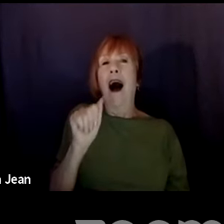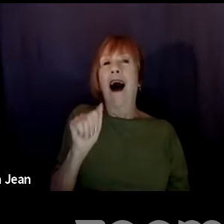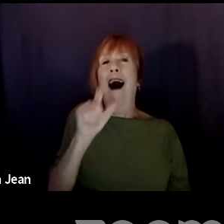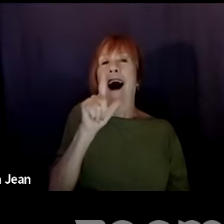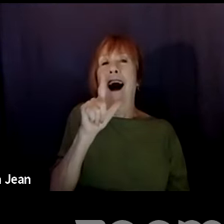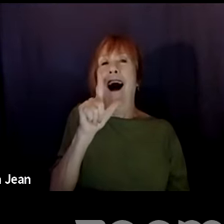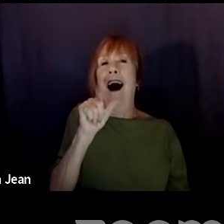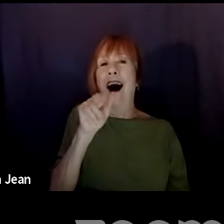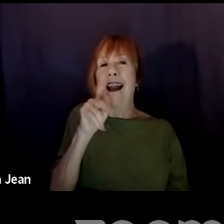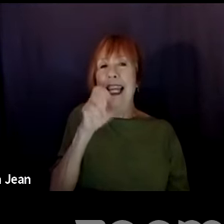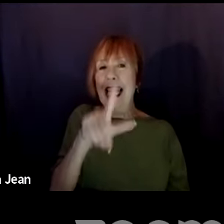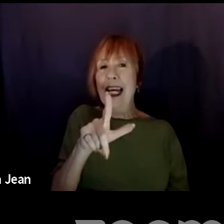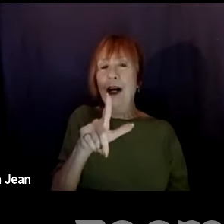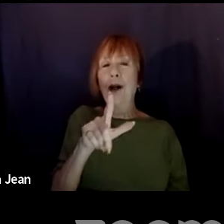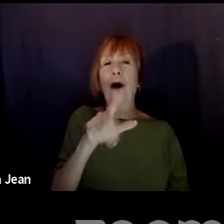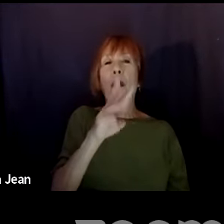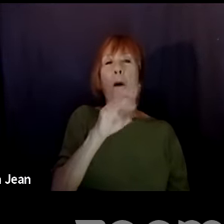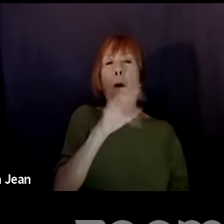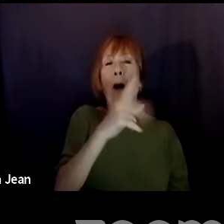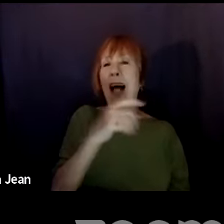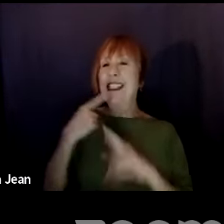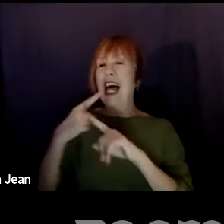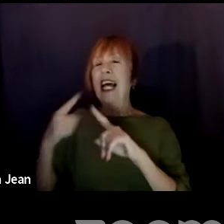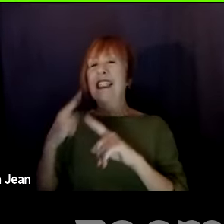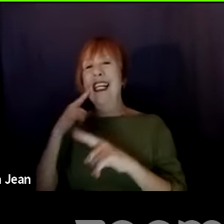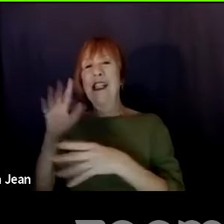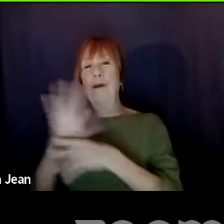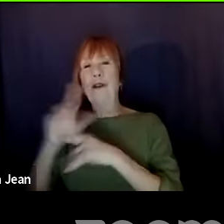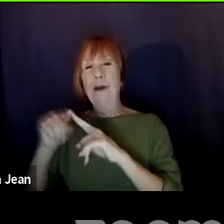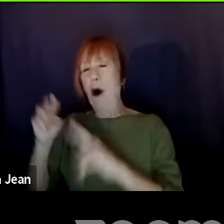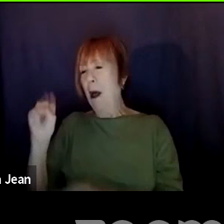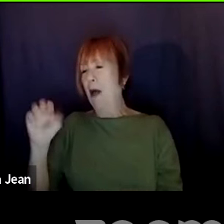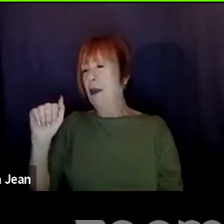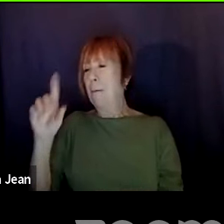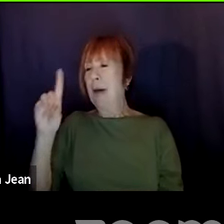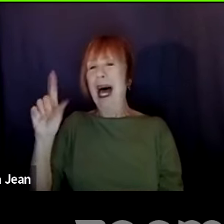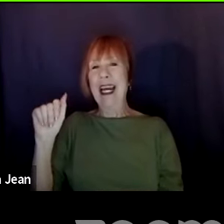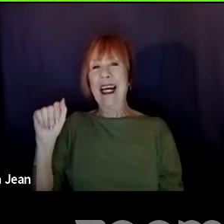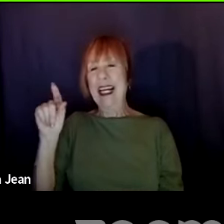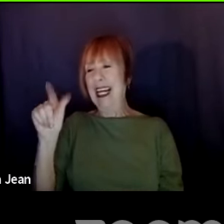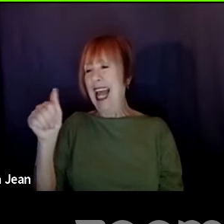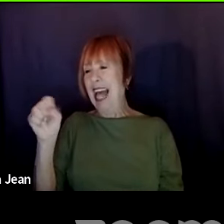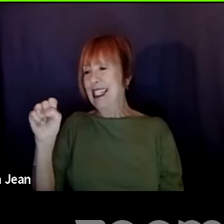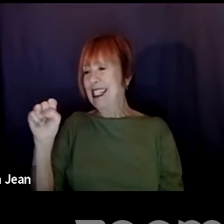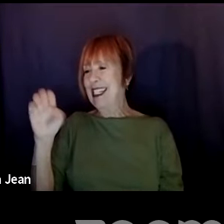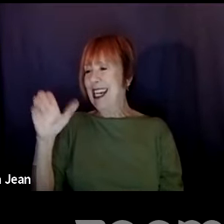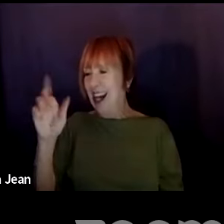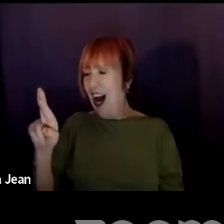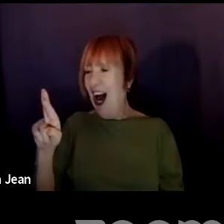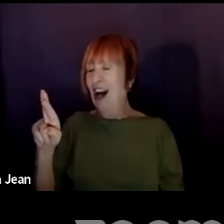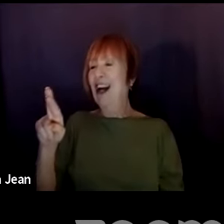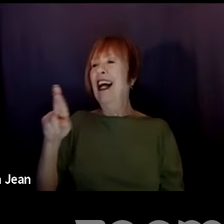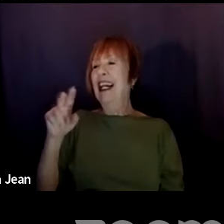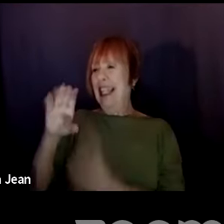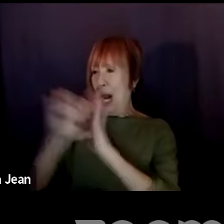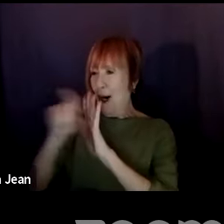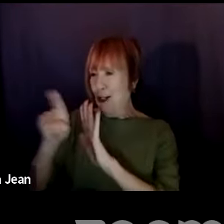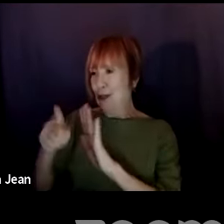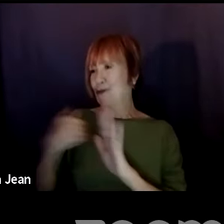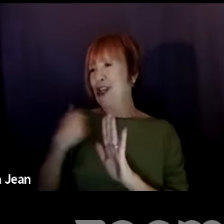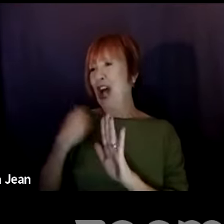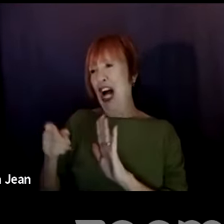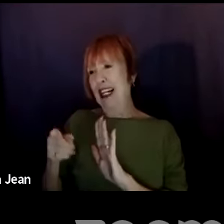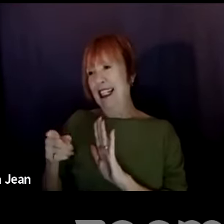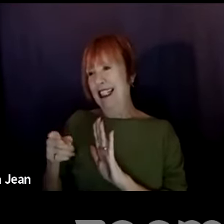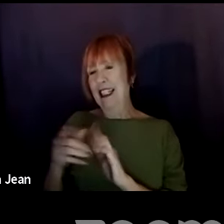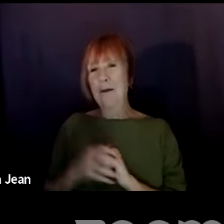when Madagascar characters were little kids. so that's coming to Peacock TV, really cute, very cute show. It's not